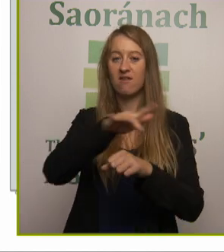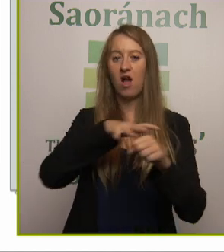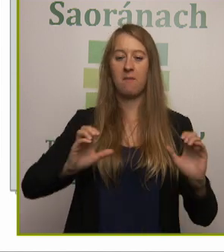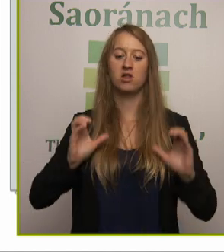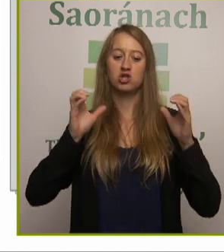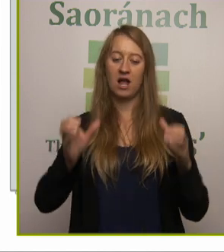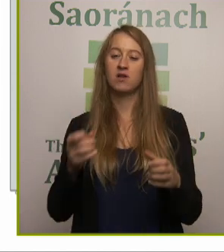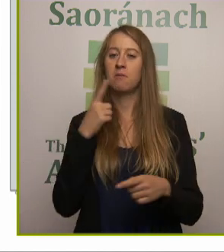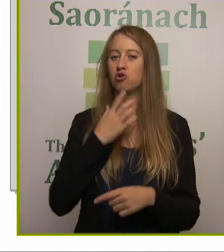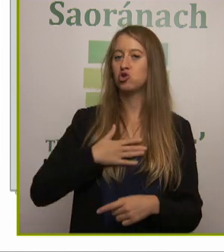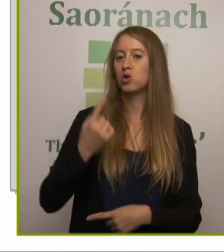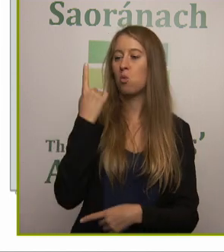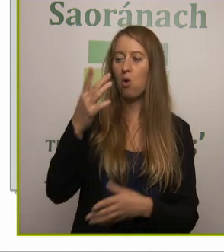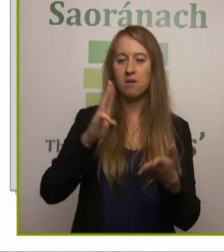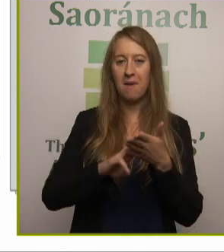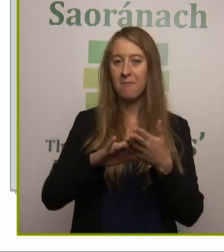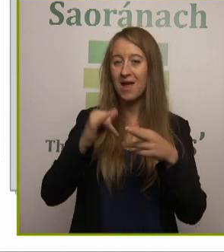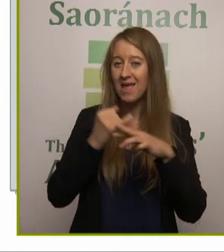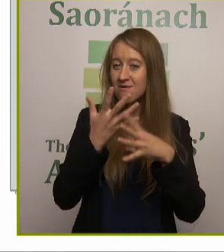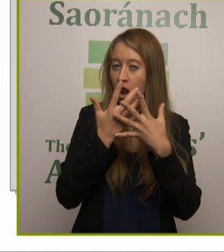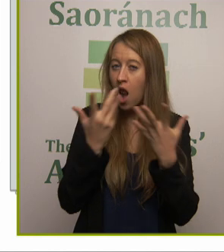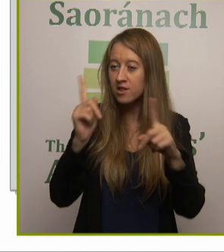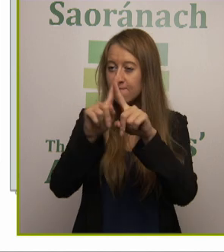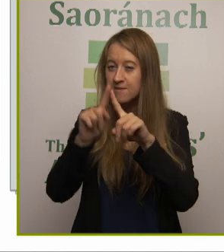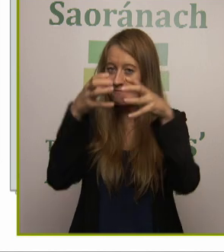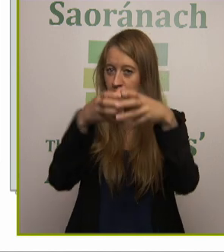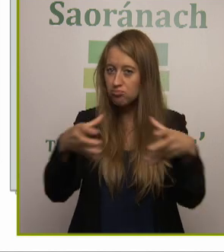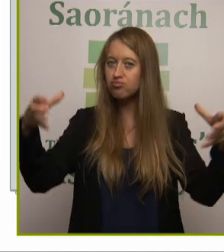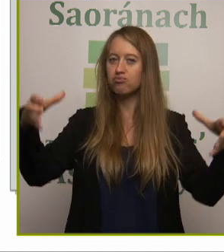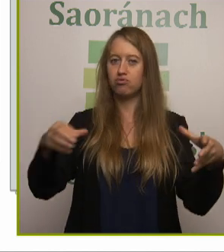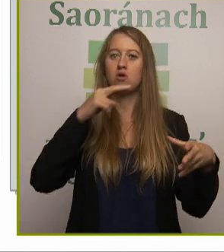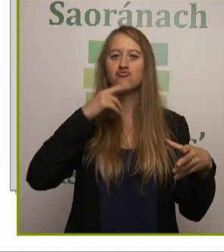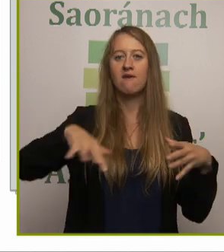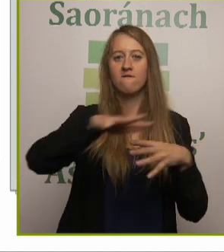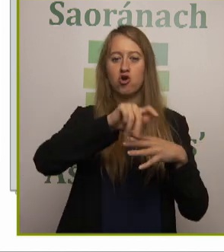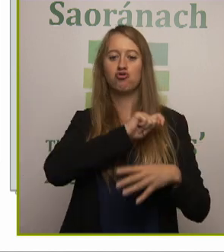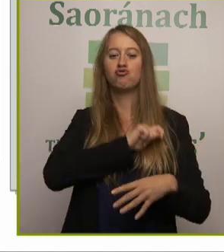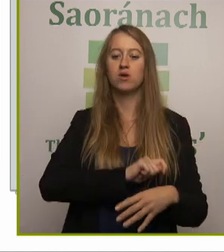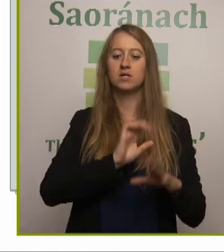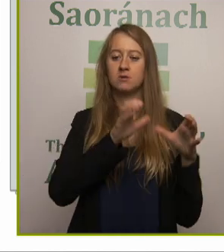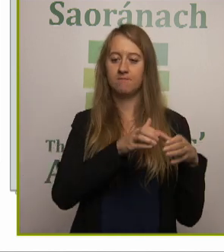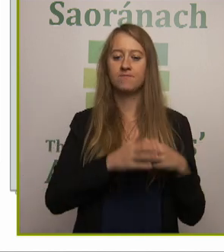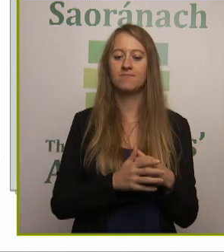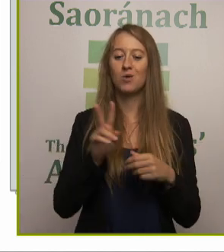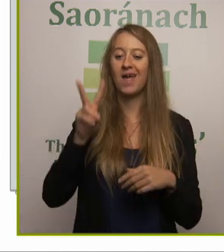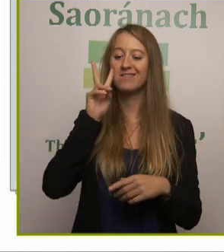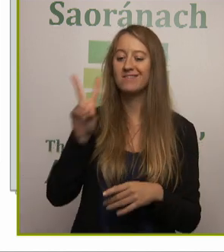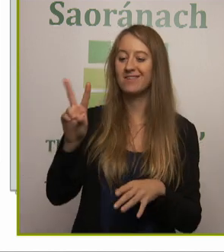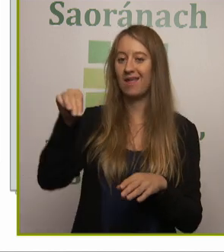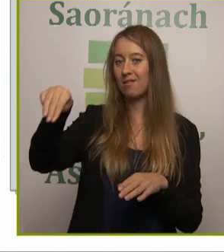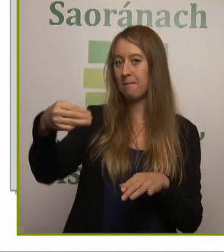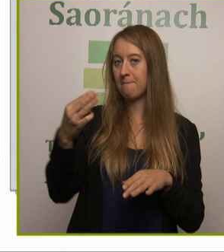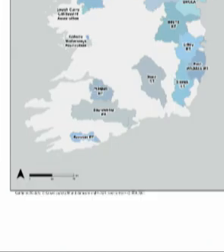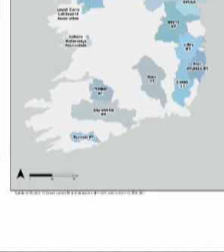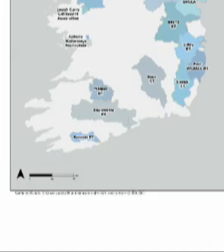one member of a growing network of Rivers Trusts. You can see on the map there, we're right at the very top but you can see that the Rivers Trusts are